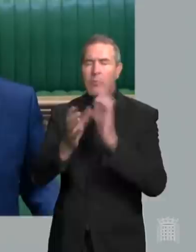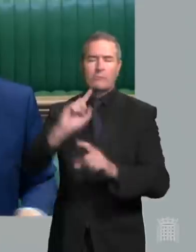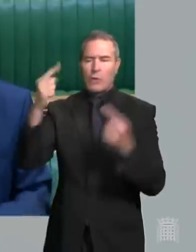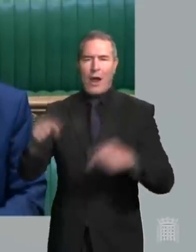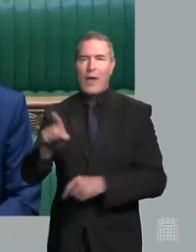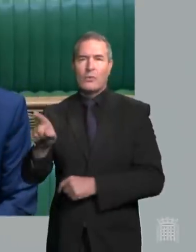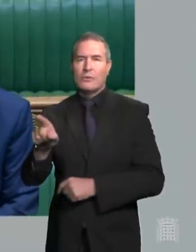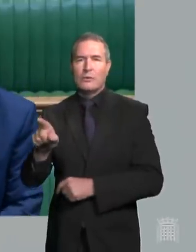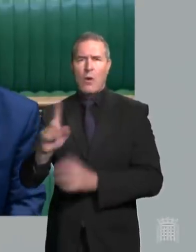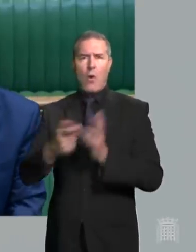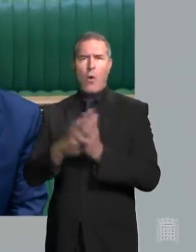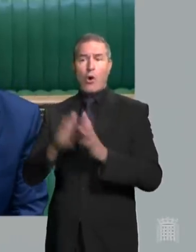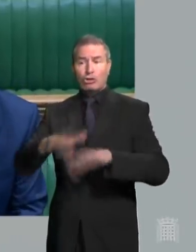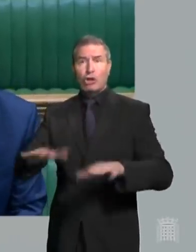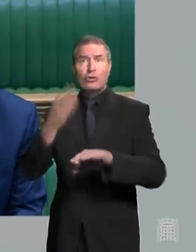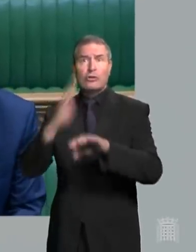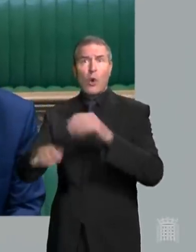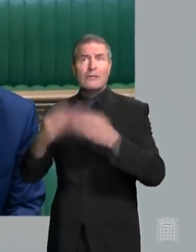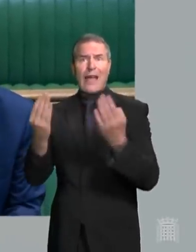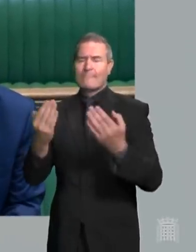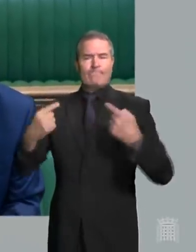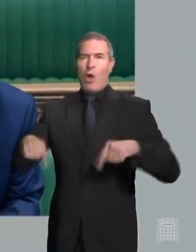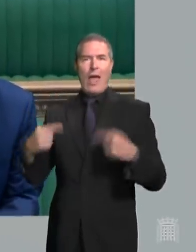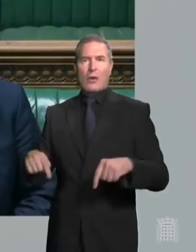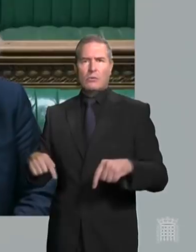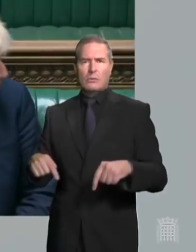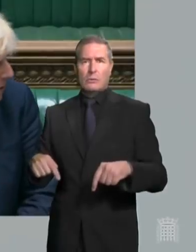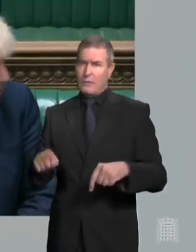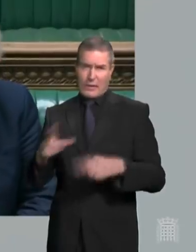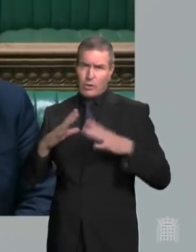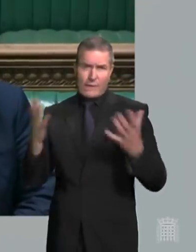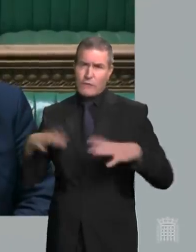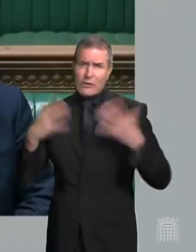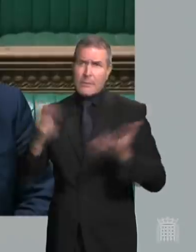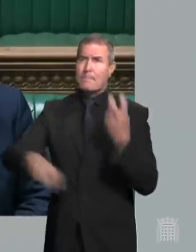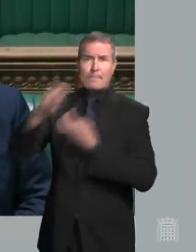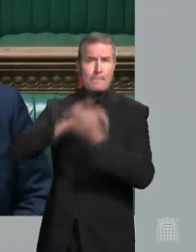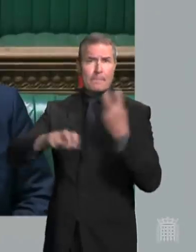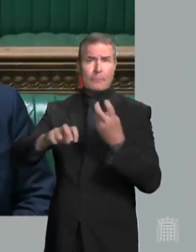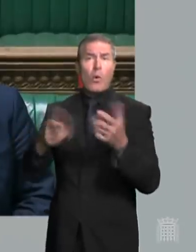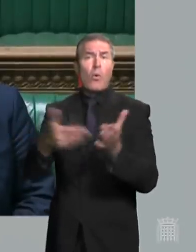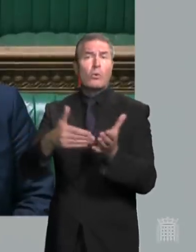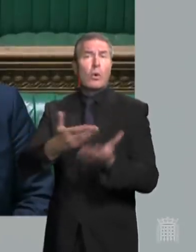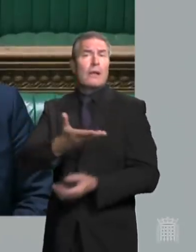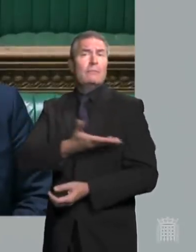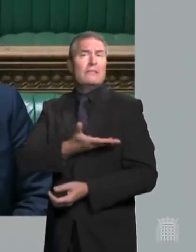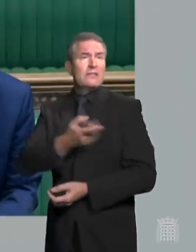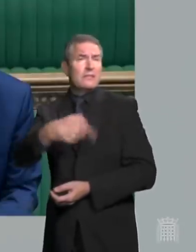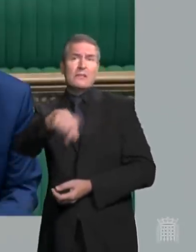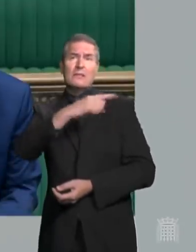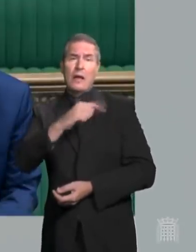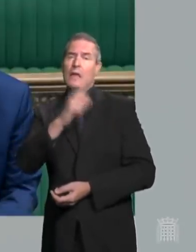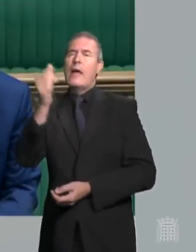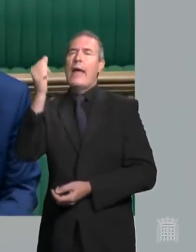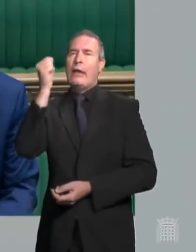or even to their kids' sports day. And it won't feel like Freedom Day, Prime Minister, to the businesses who are already warning